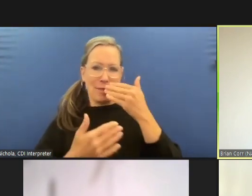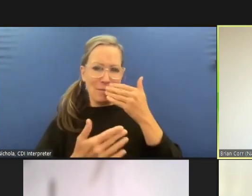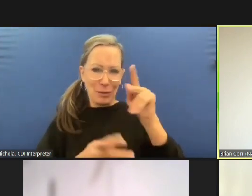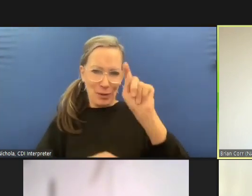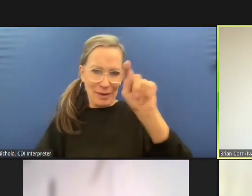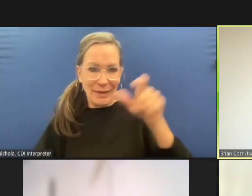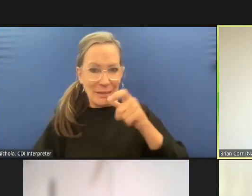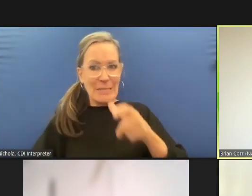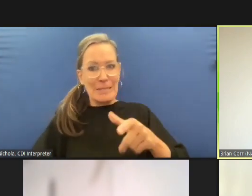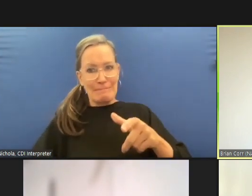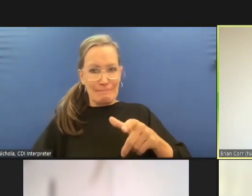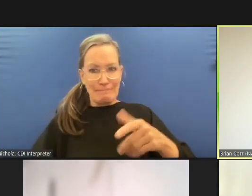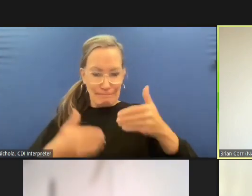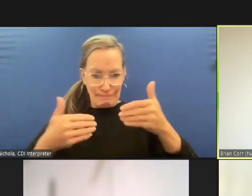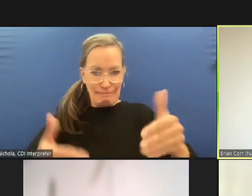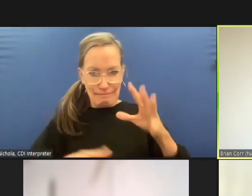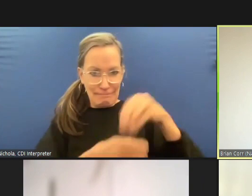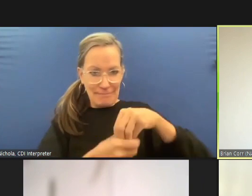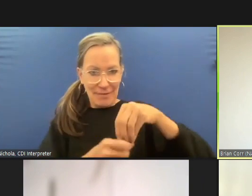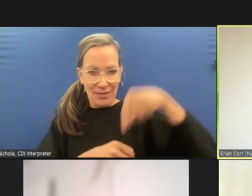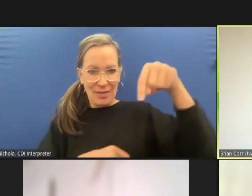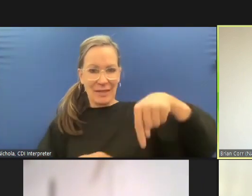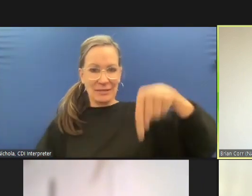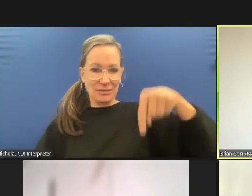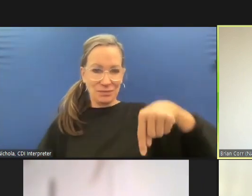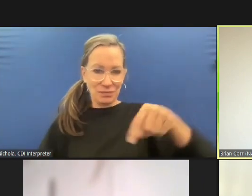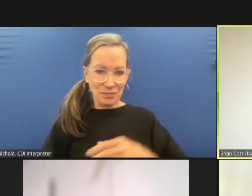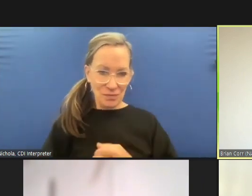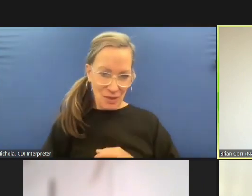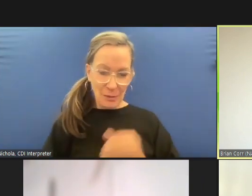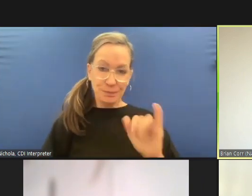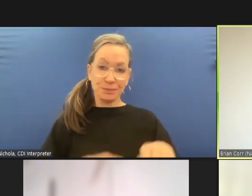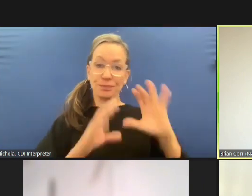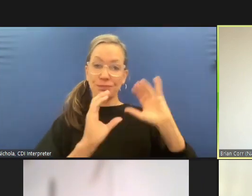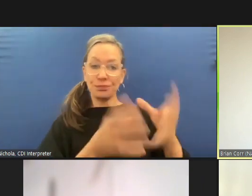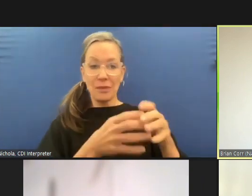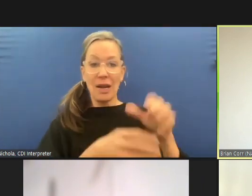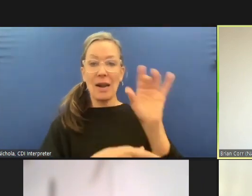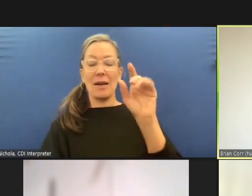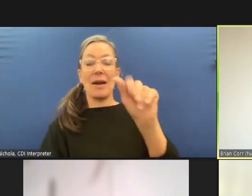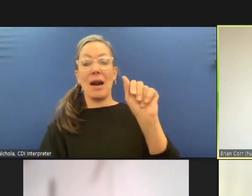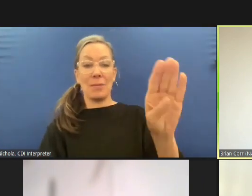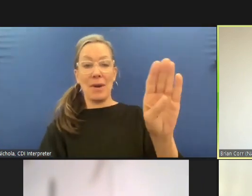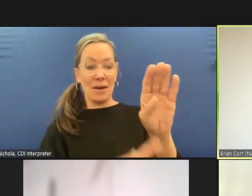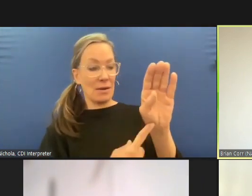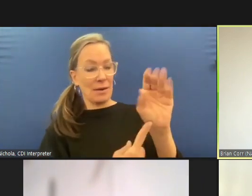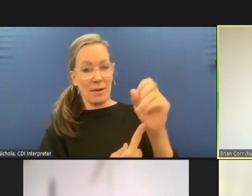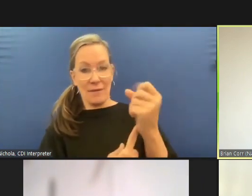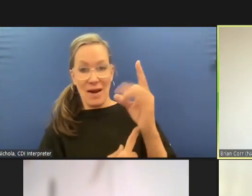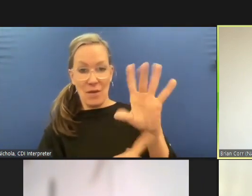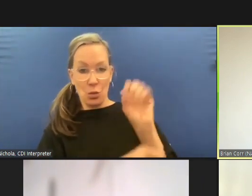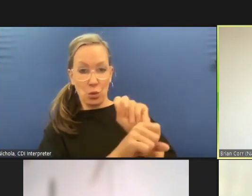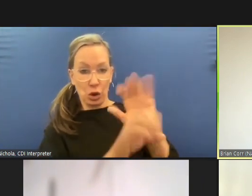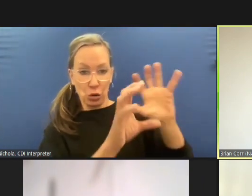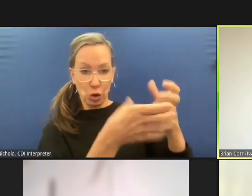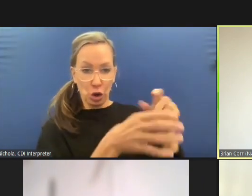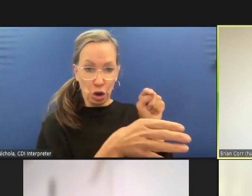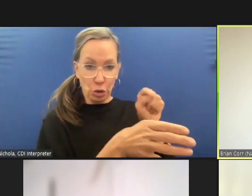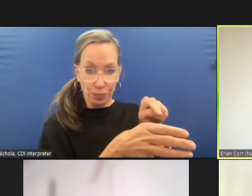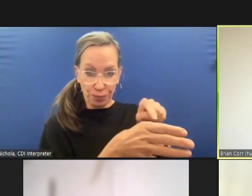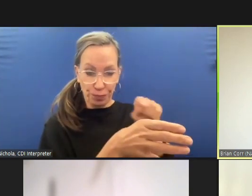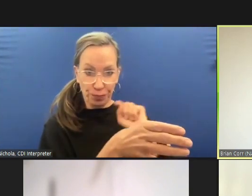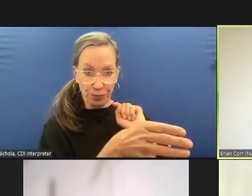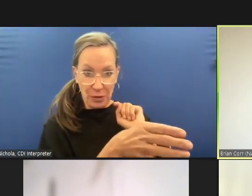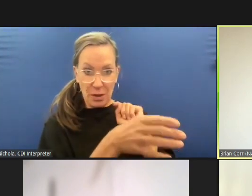members of the human rights commission and um also uh karen from nacoal staff for um helping make sure that we're